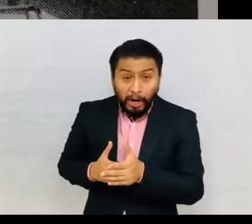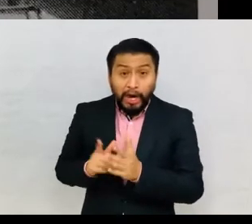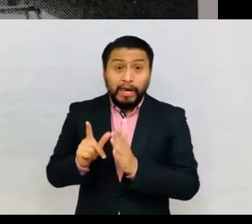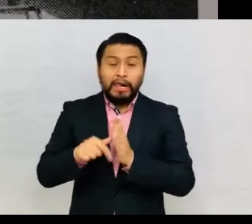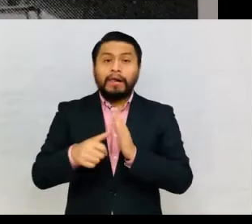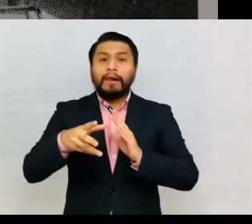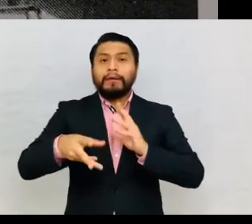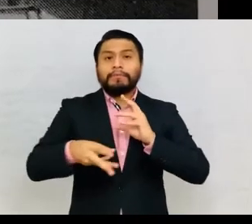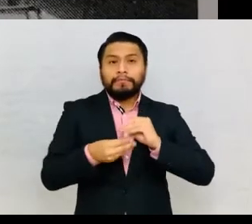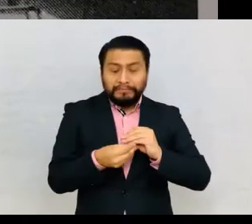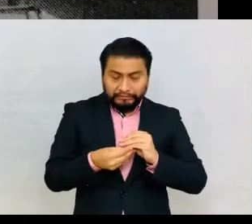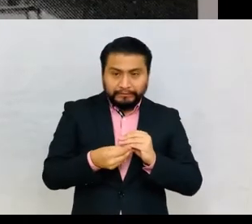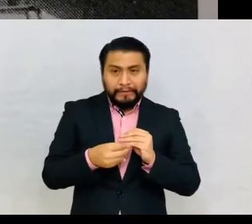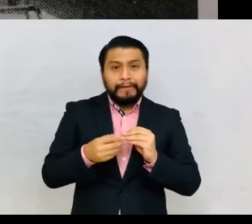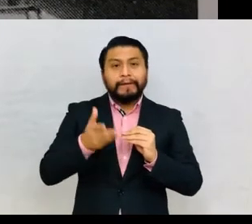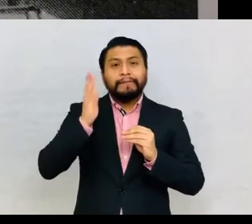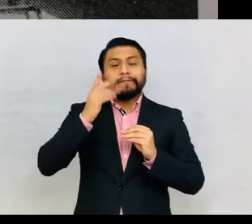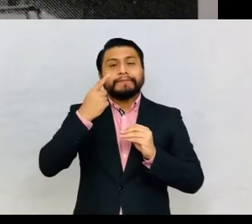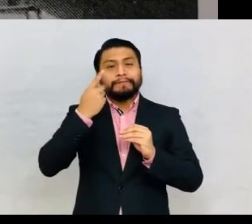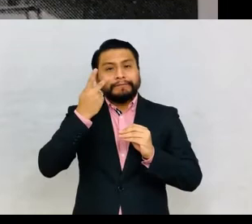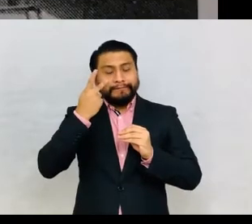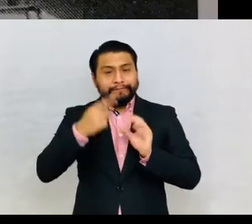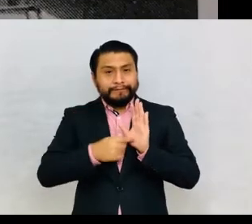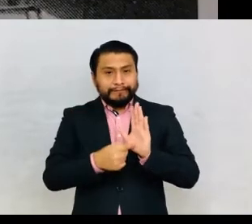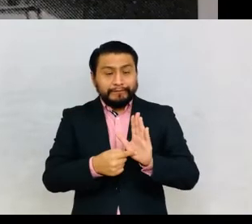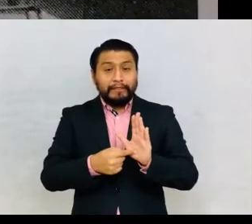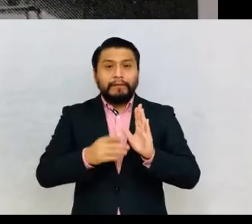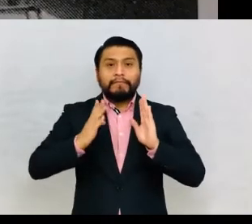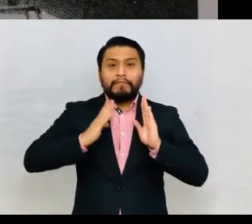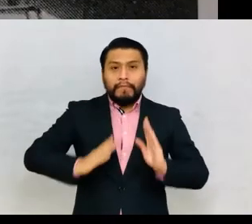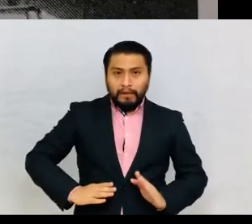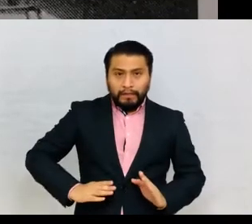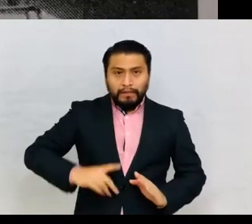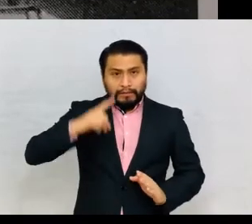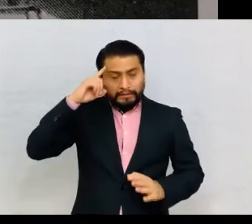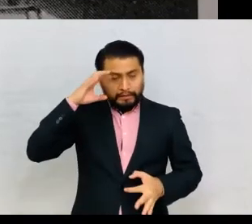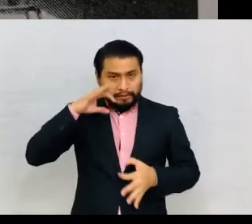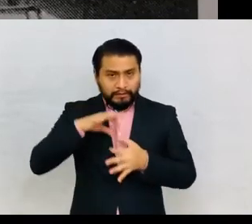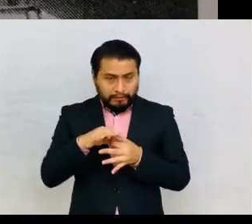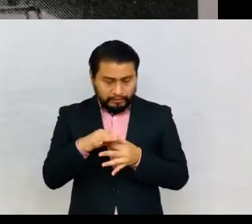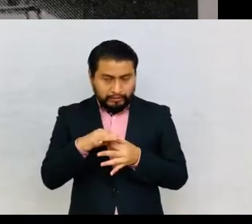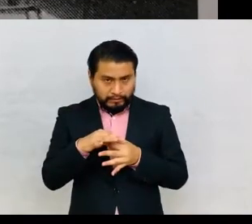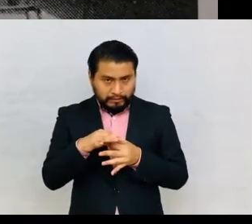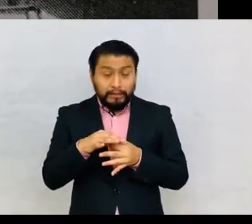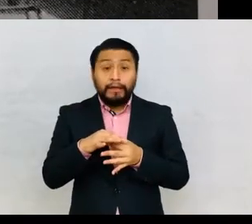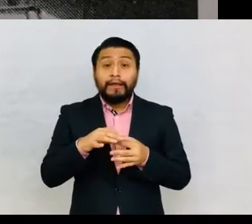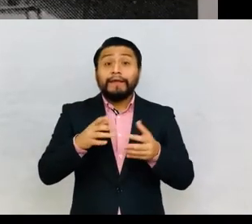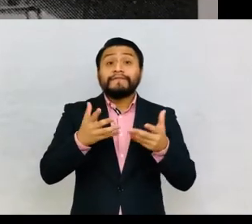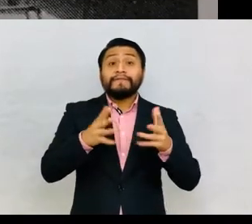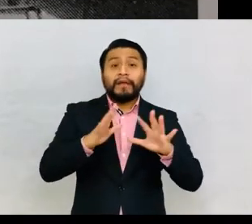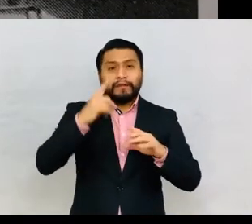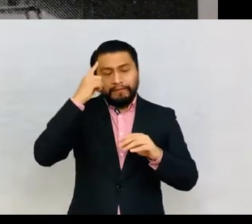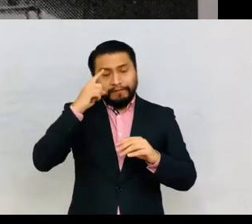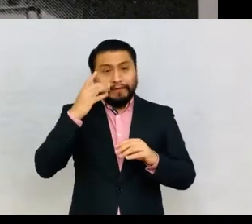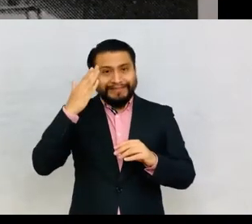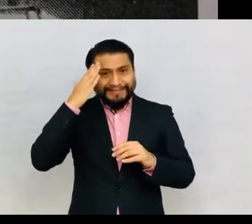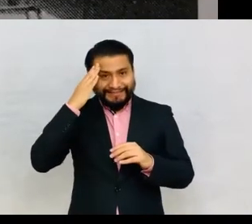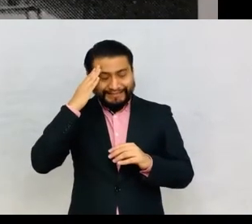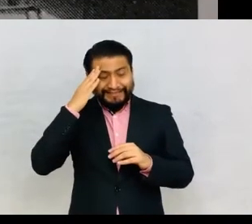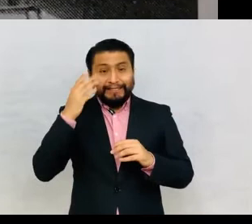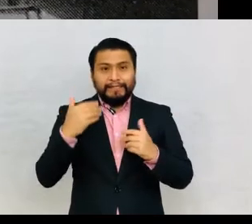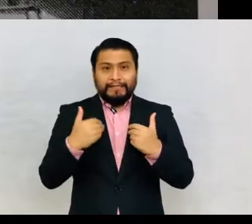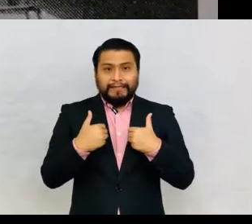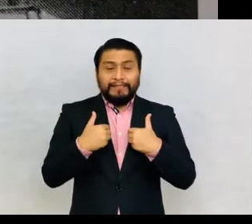incorporated sign, that is, as body and as race. Finally, despite the elusiveness